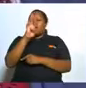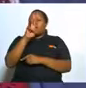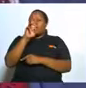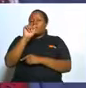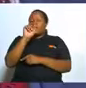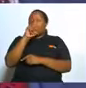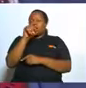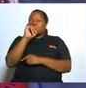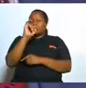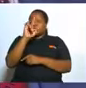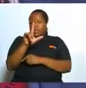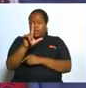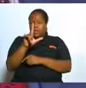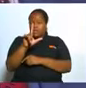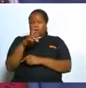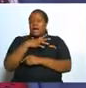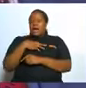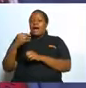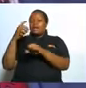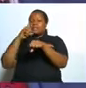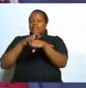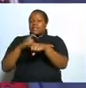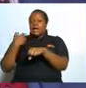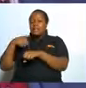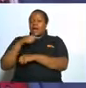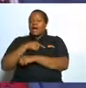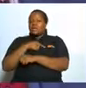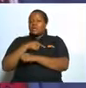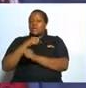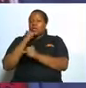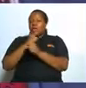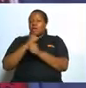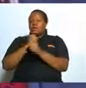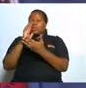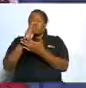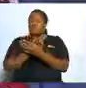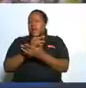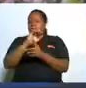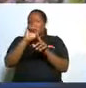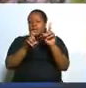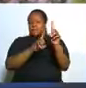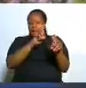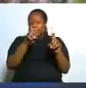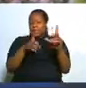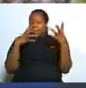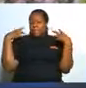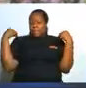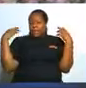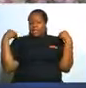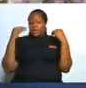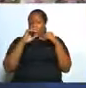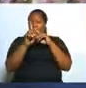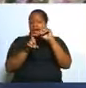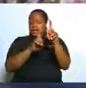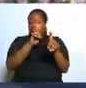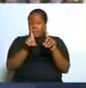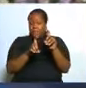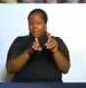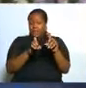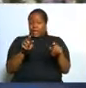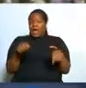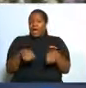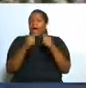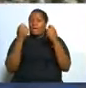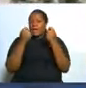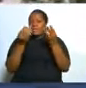i remember when uh we were doing um some tests practical tests it happened that